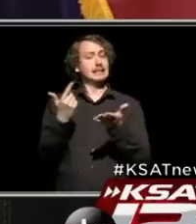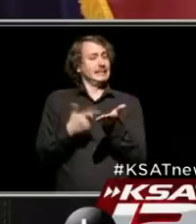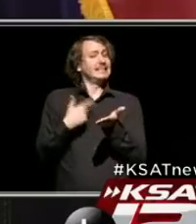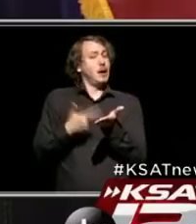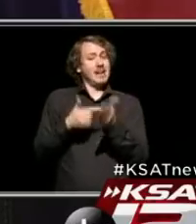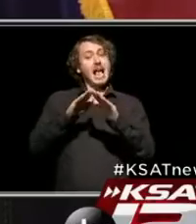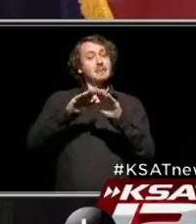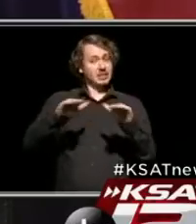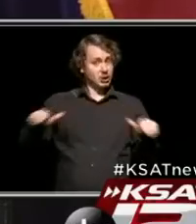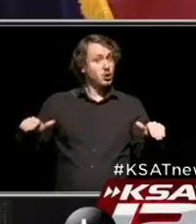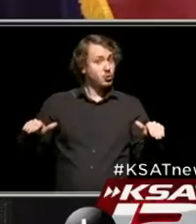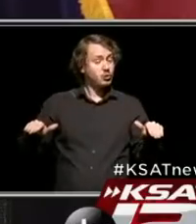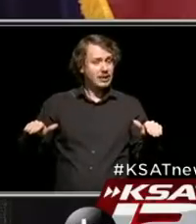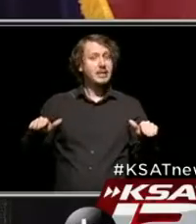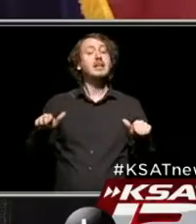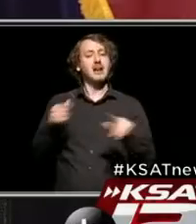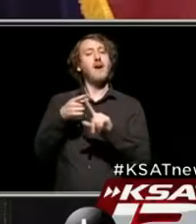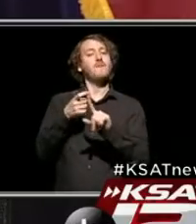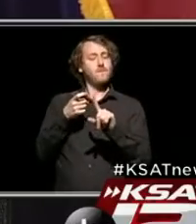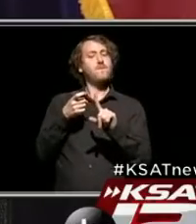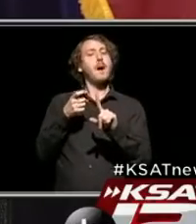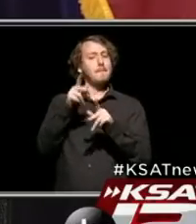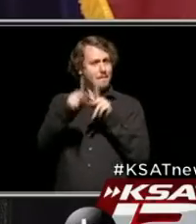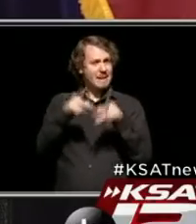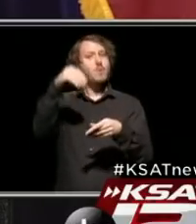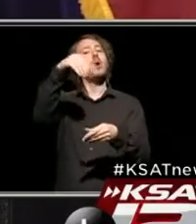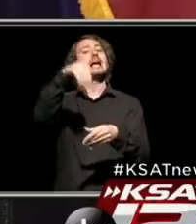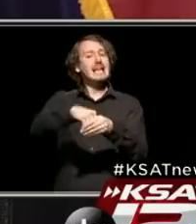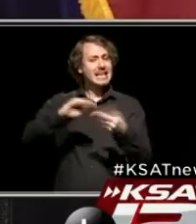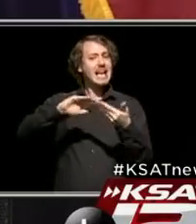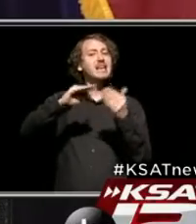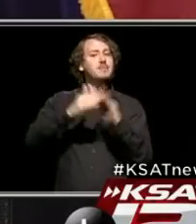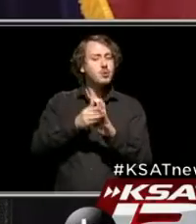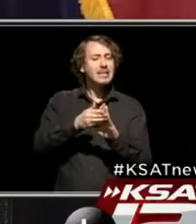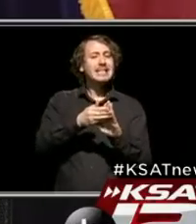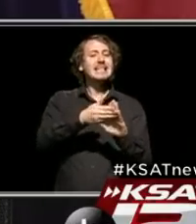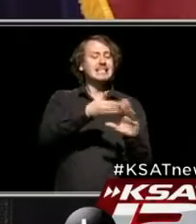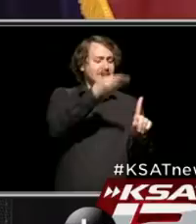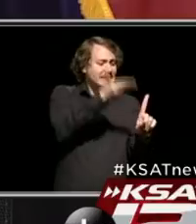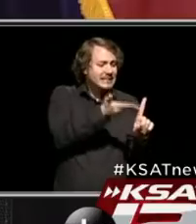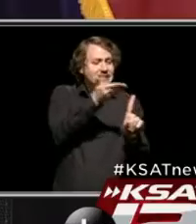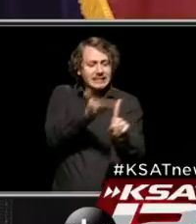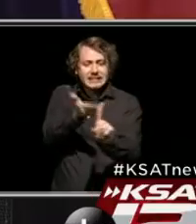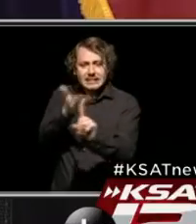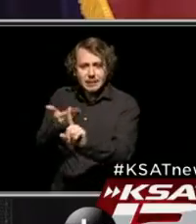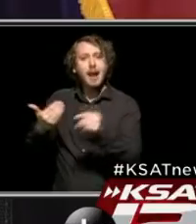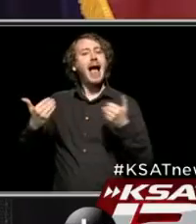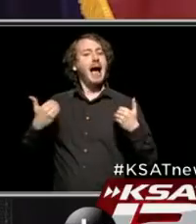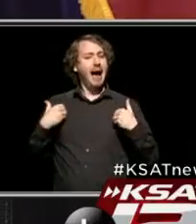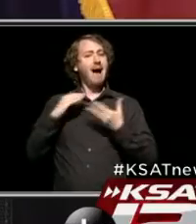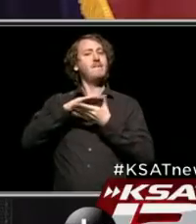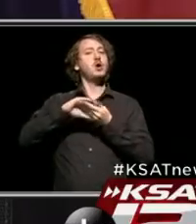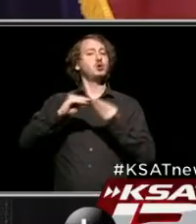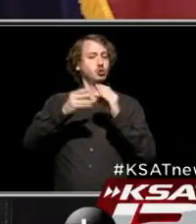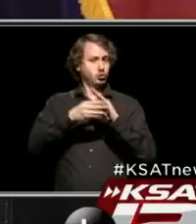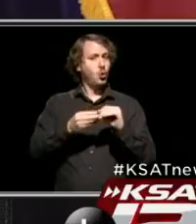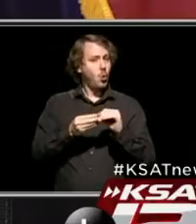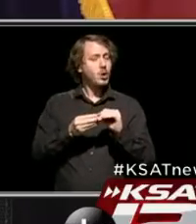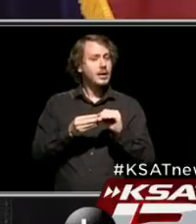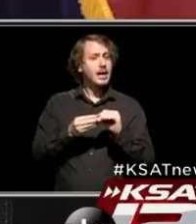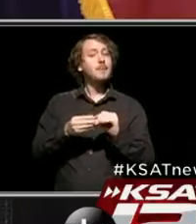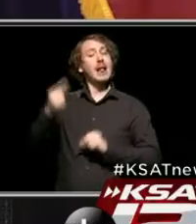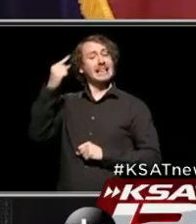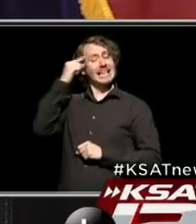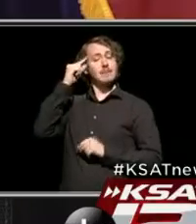children of folks in our community. And so every single person has a story. And as we think about these numbers, also